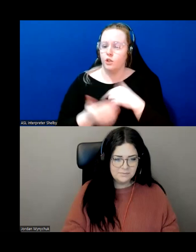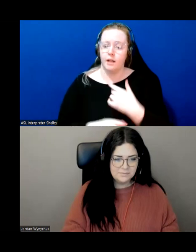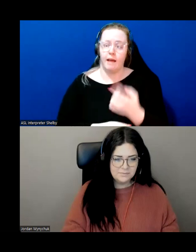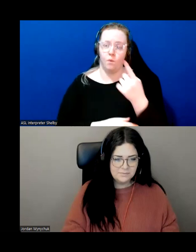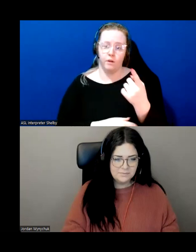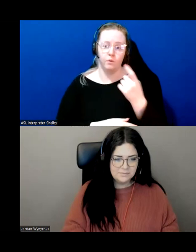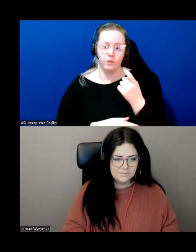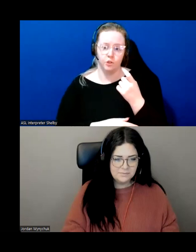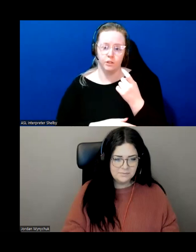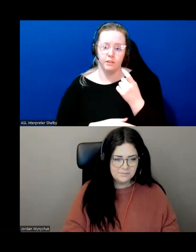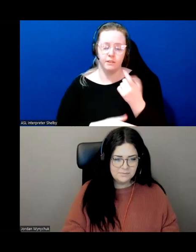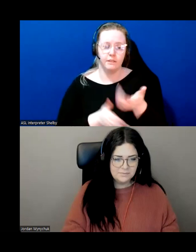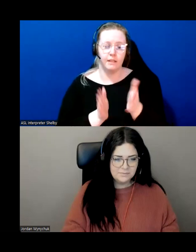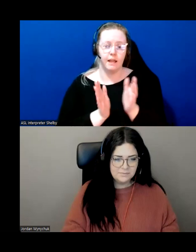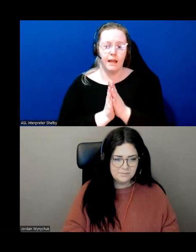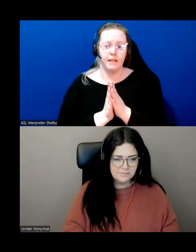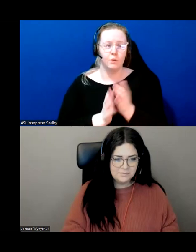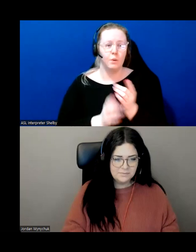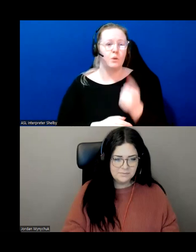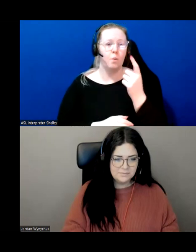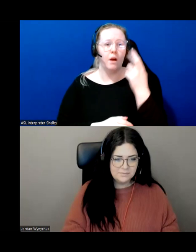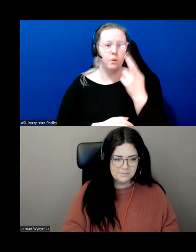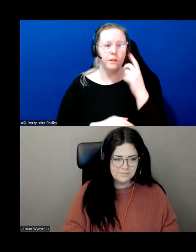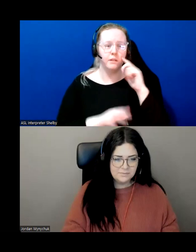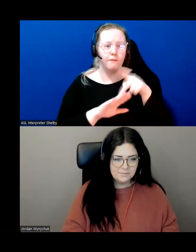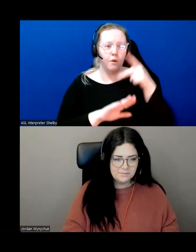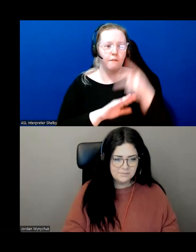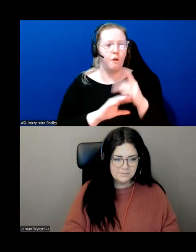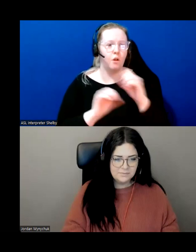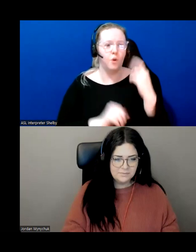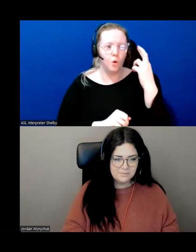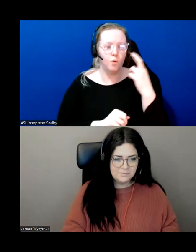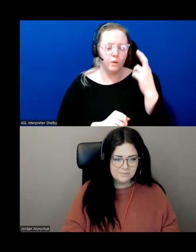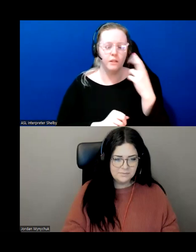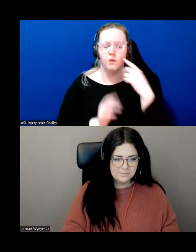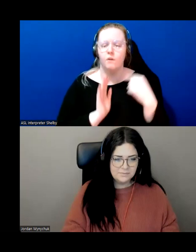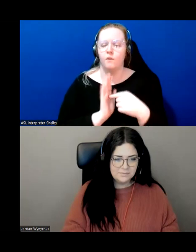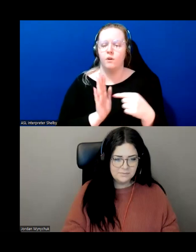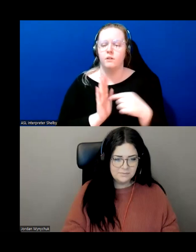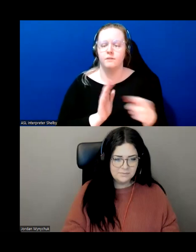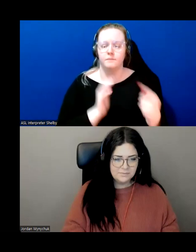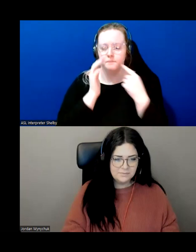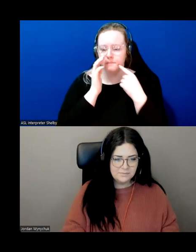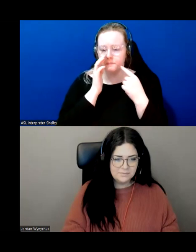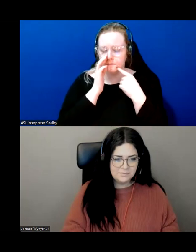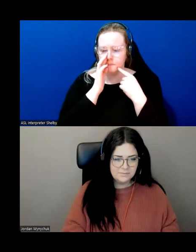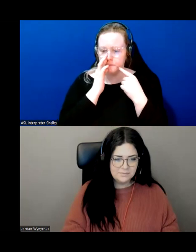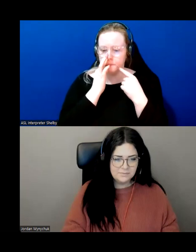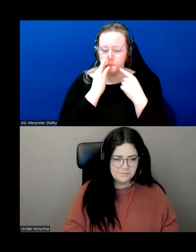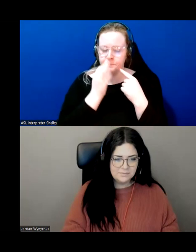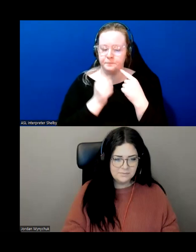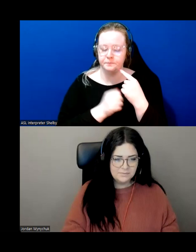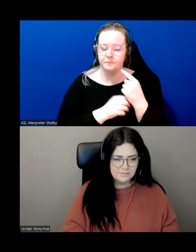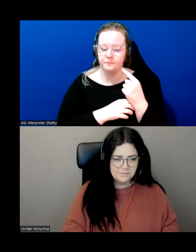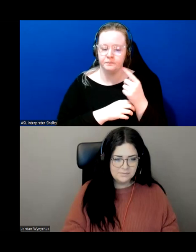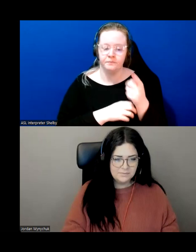unknown reason for a fall the example of this person when they registered was a person uh example is a person